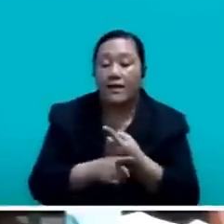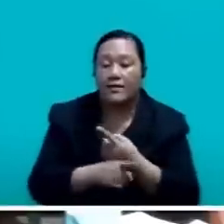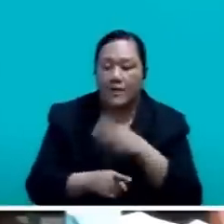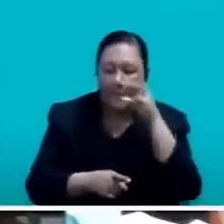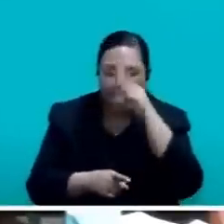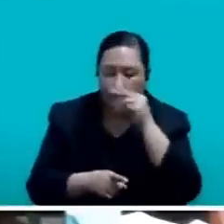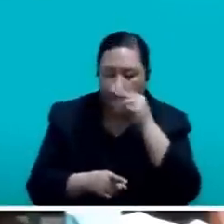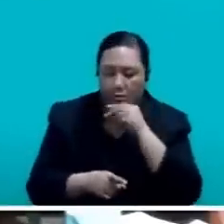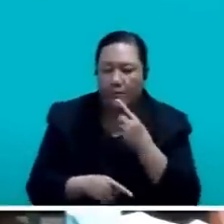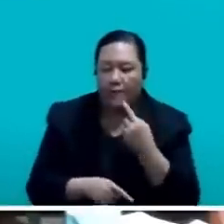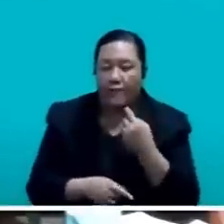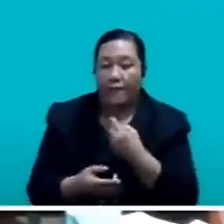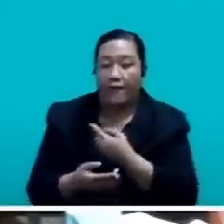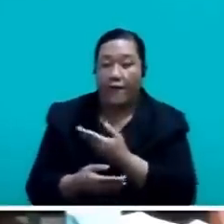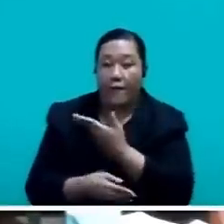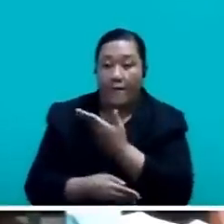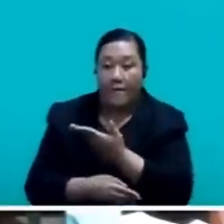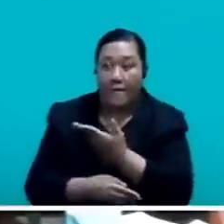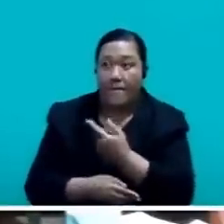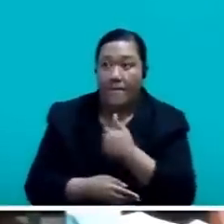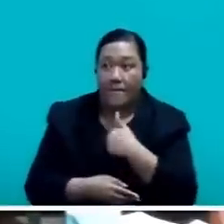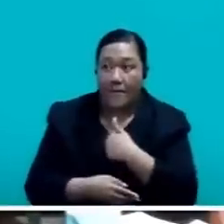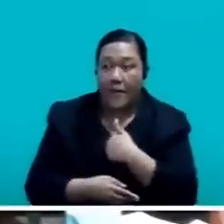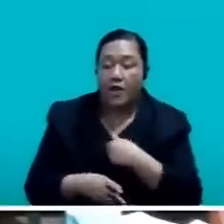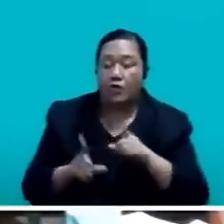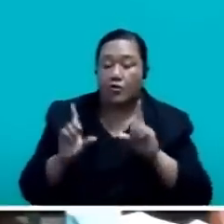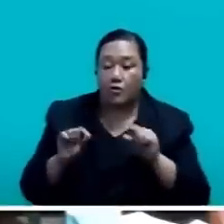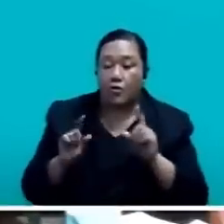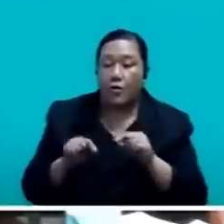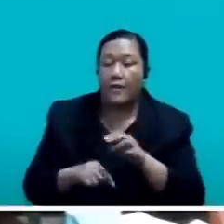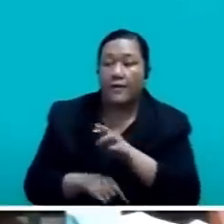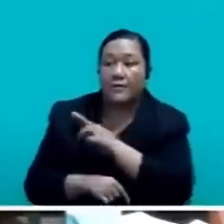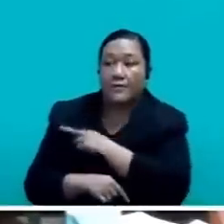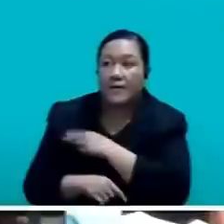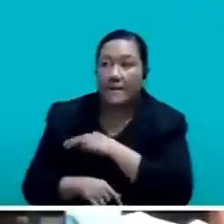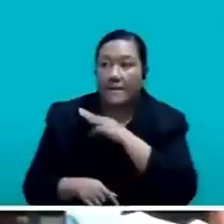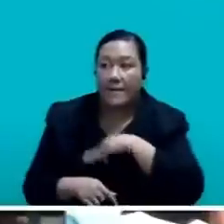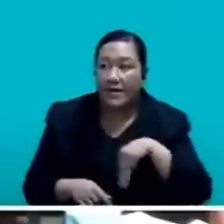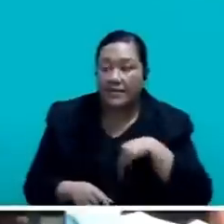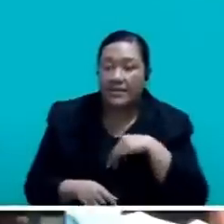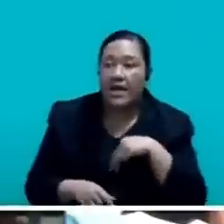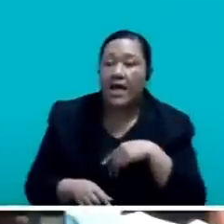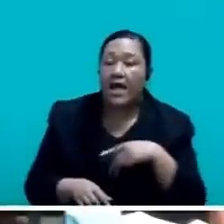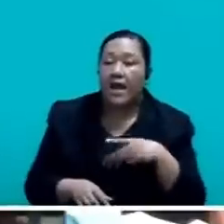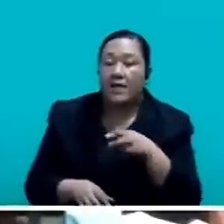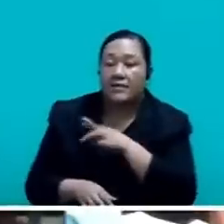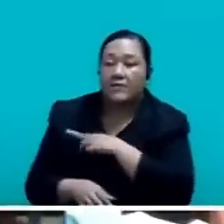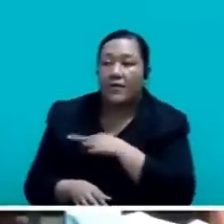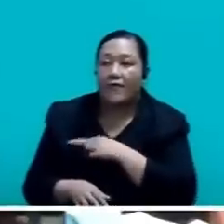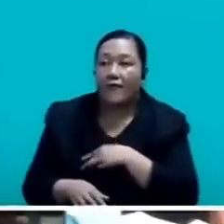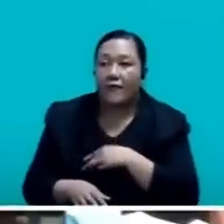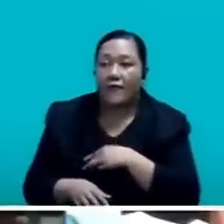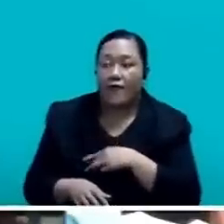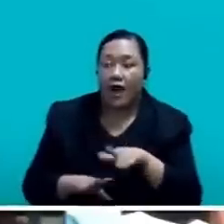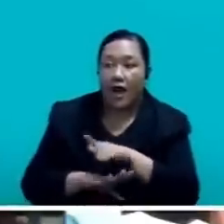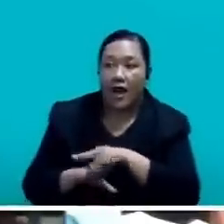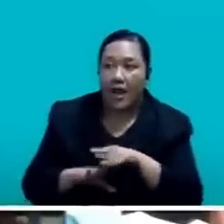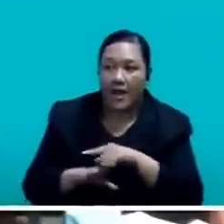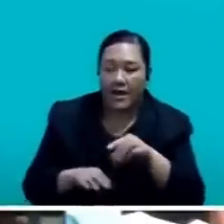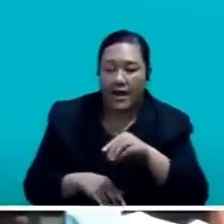to discharge my responsibility as the Minister responsible for lands and mineral resources for the past